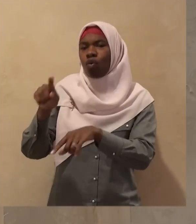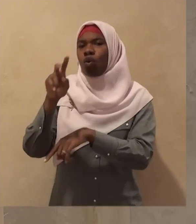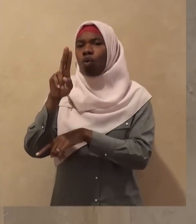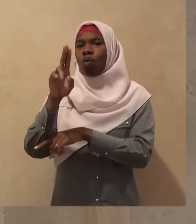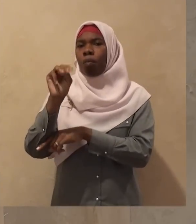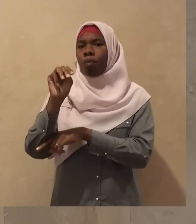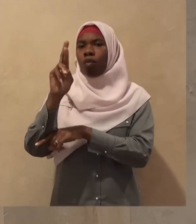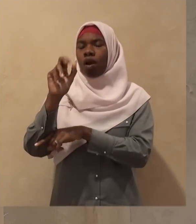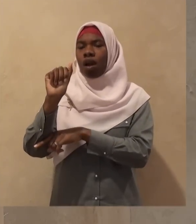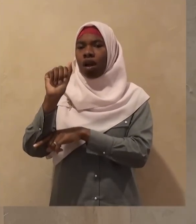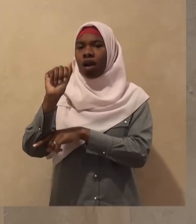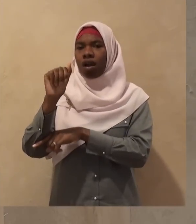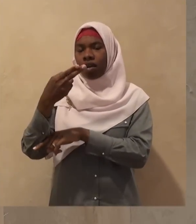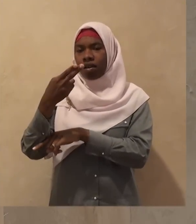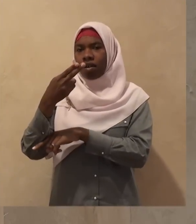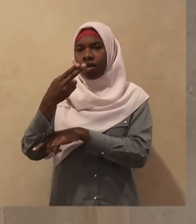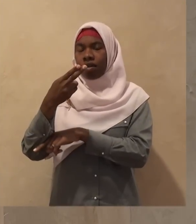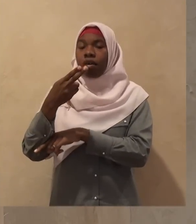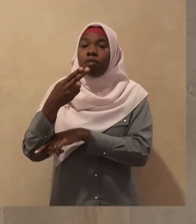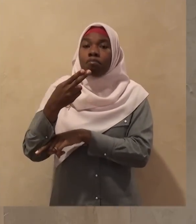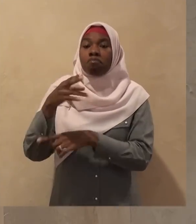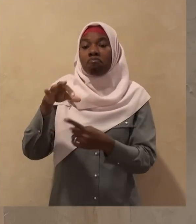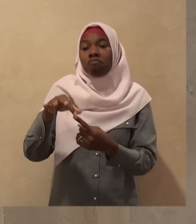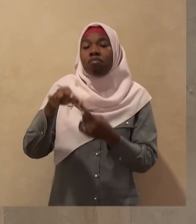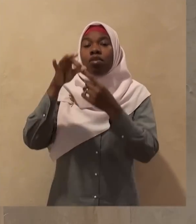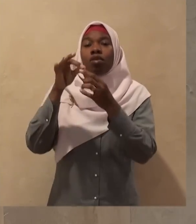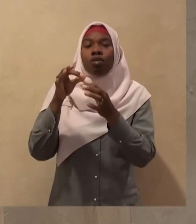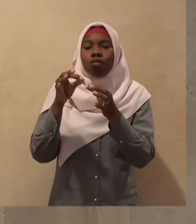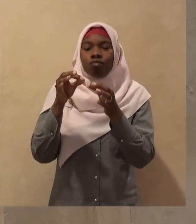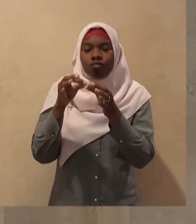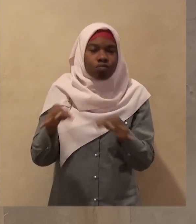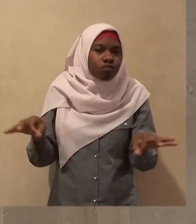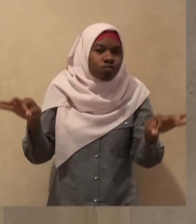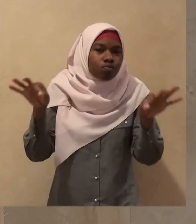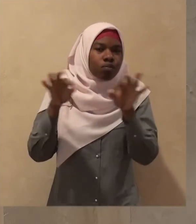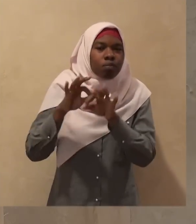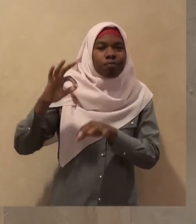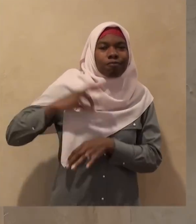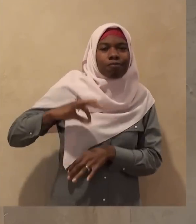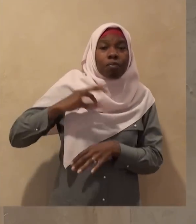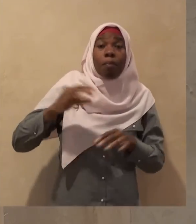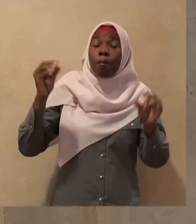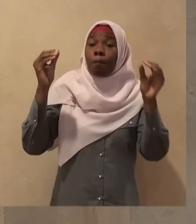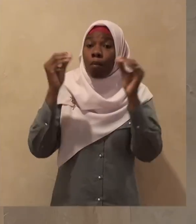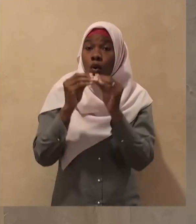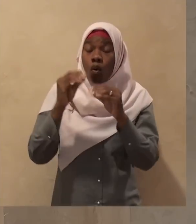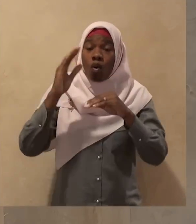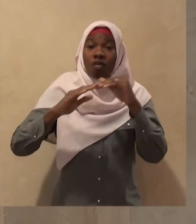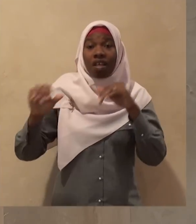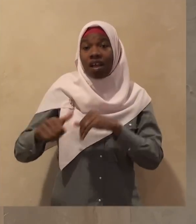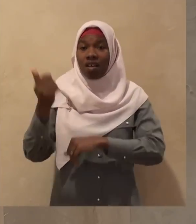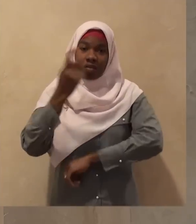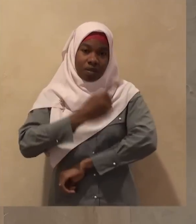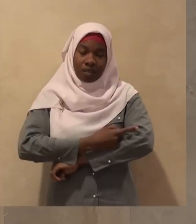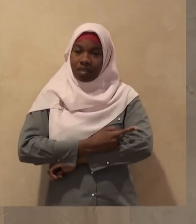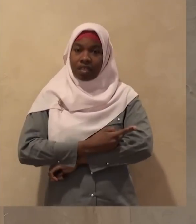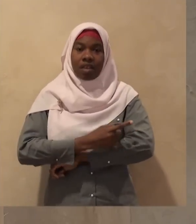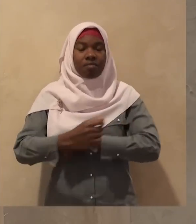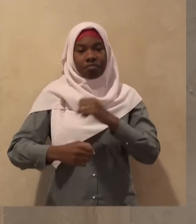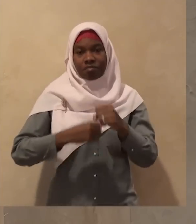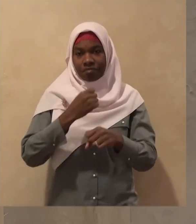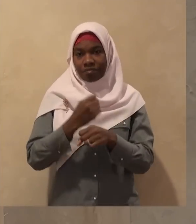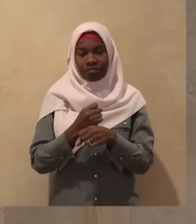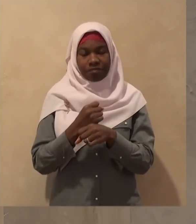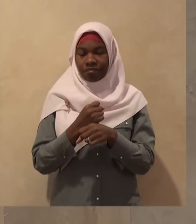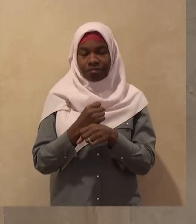virtuous than doing it in other months or in other day of the year with this belief one should not